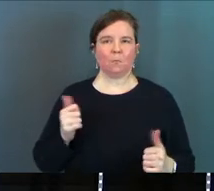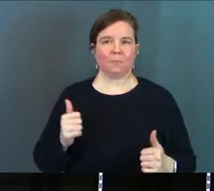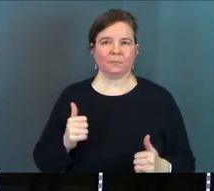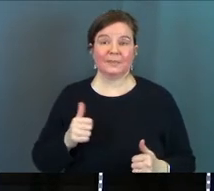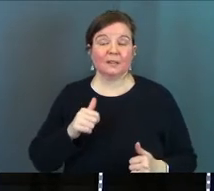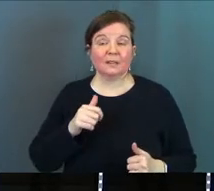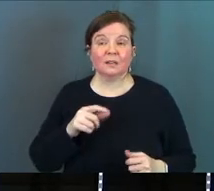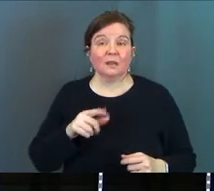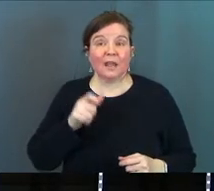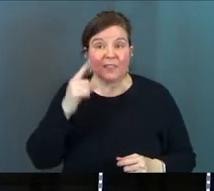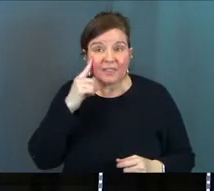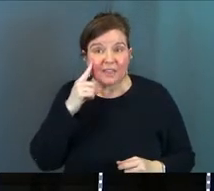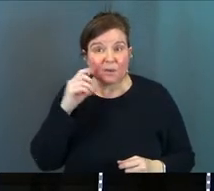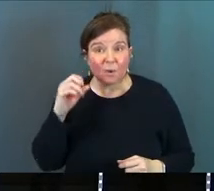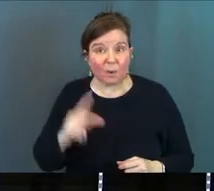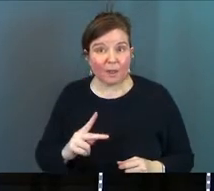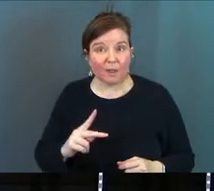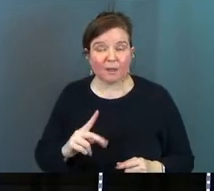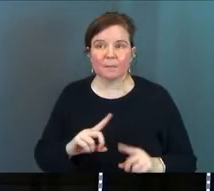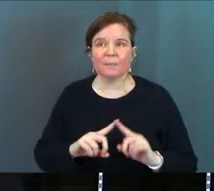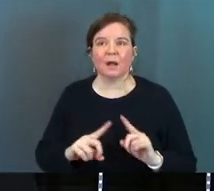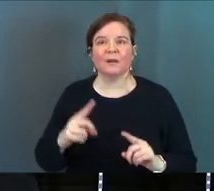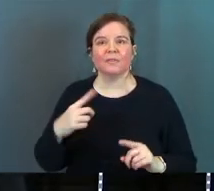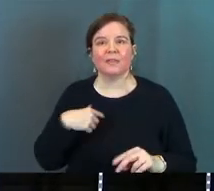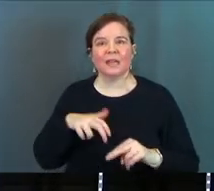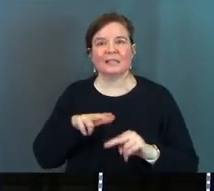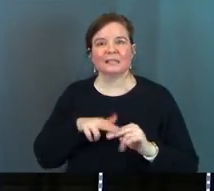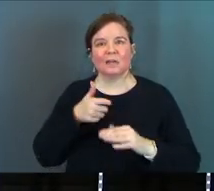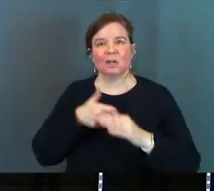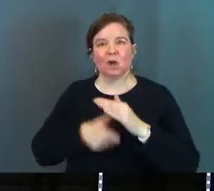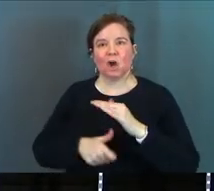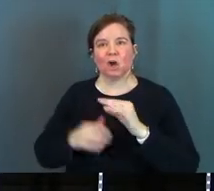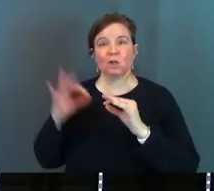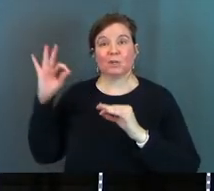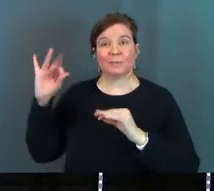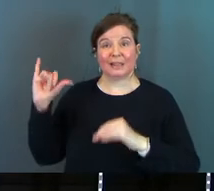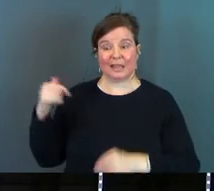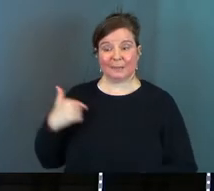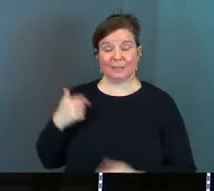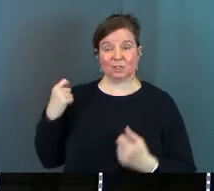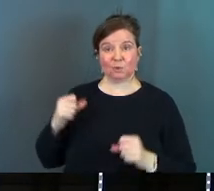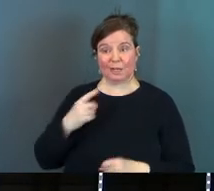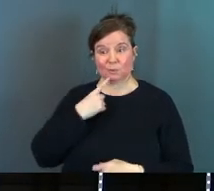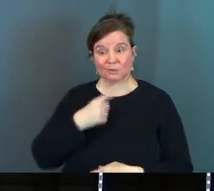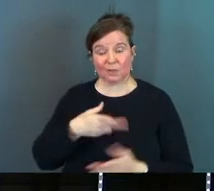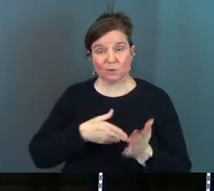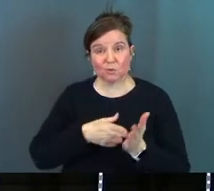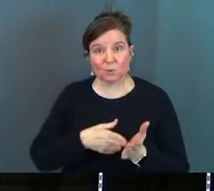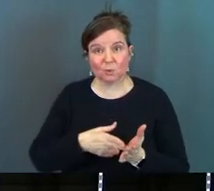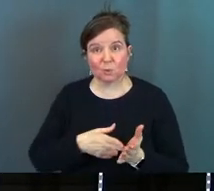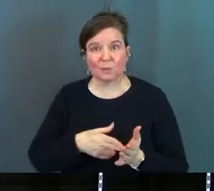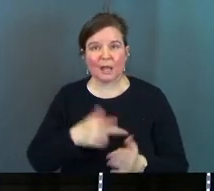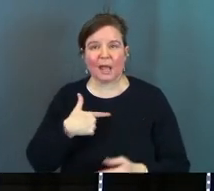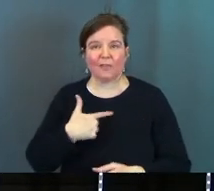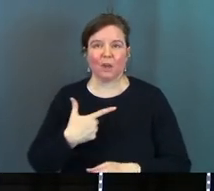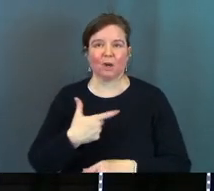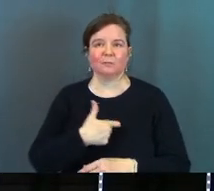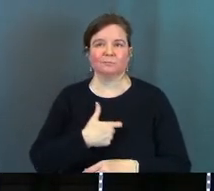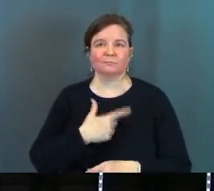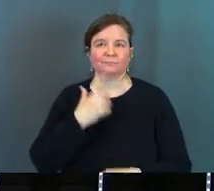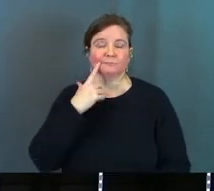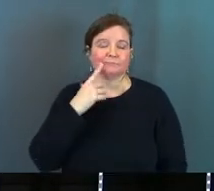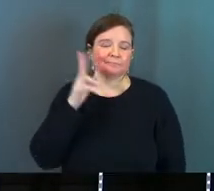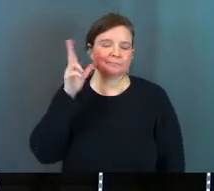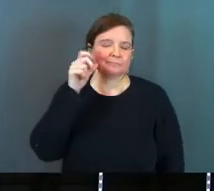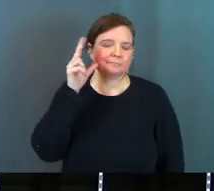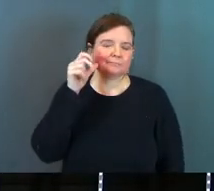and not only do they think they're okay but they sit underneath preachers like me trying to tell the truth and they're inoculated to the